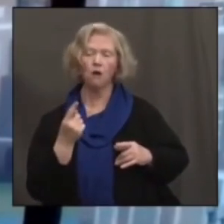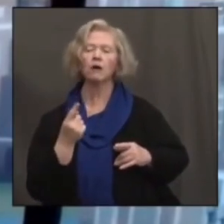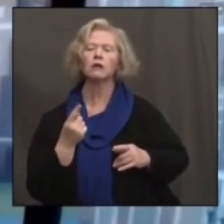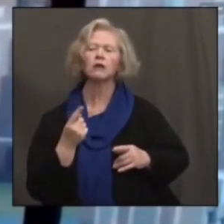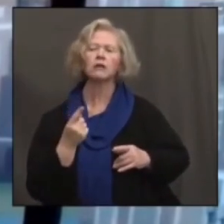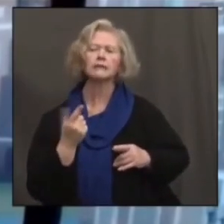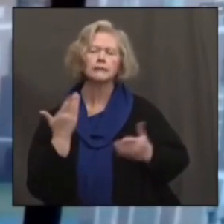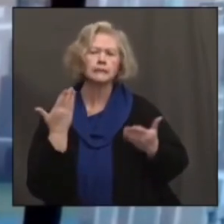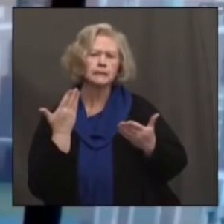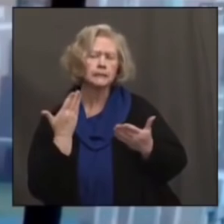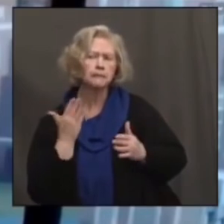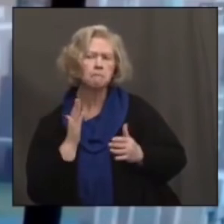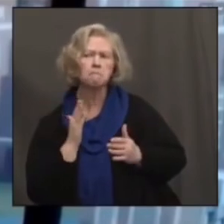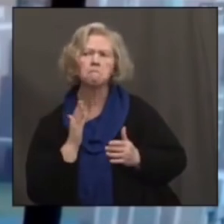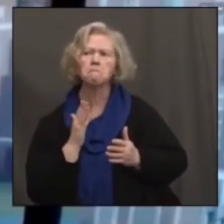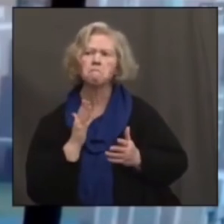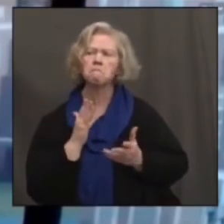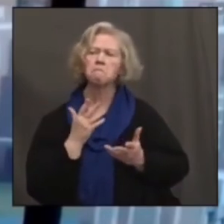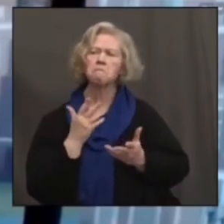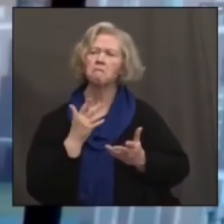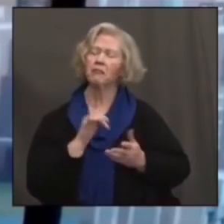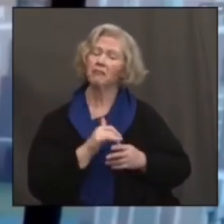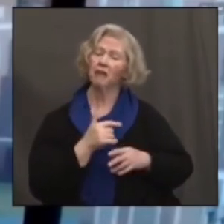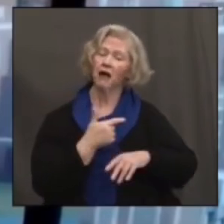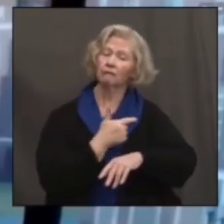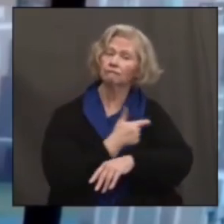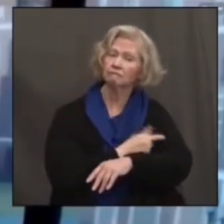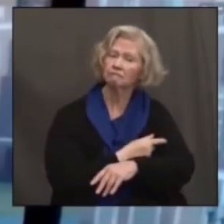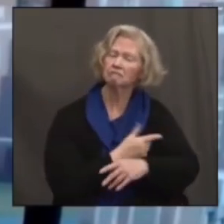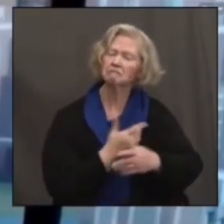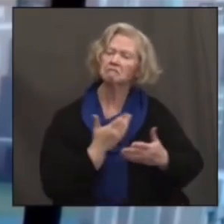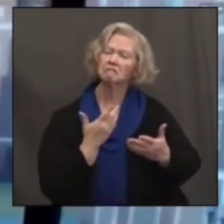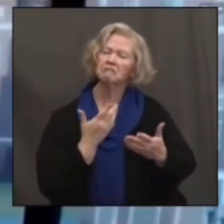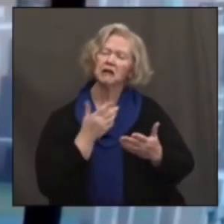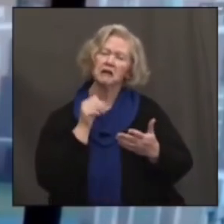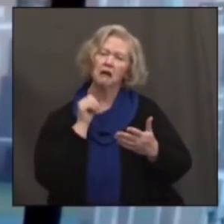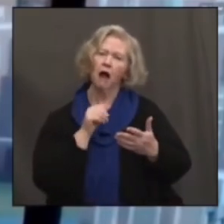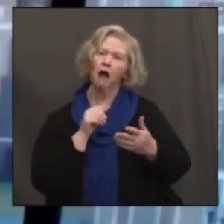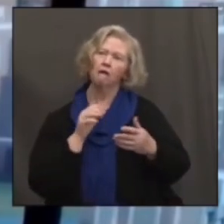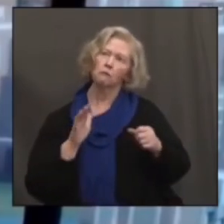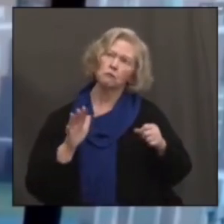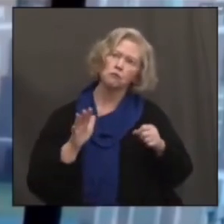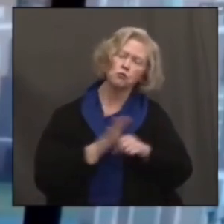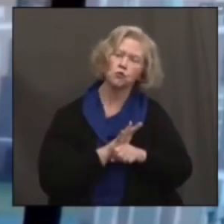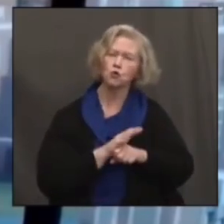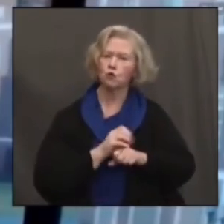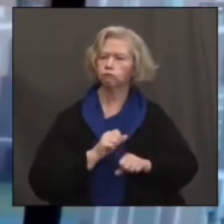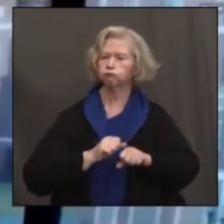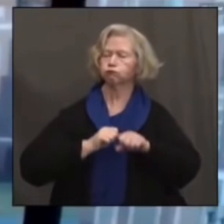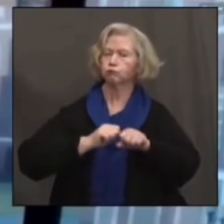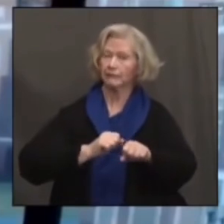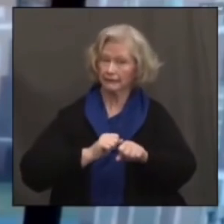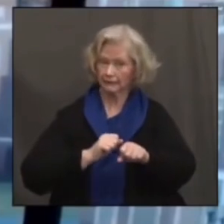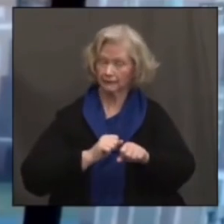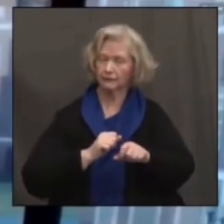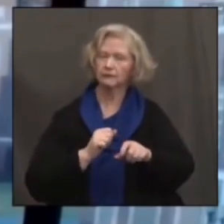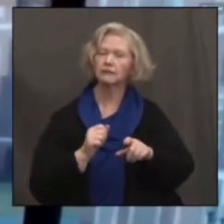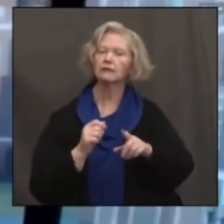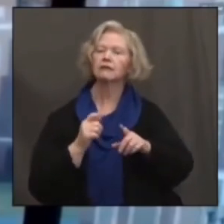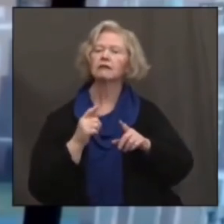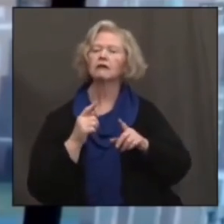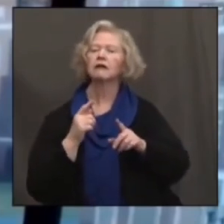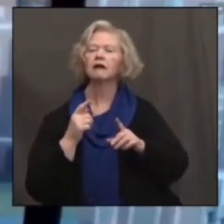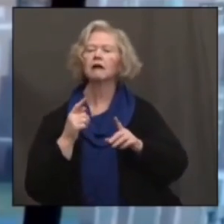lower, you know, protection confirmed by vaccines against, you know, in preventing mild